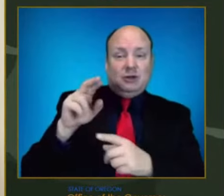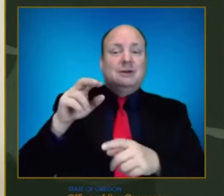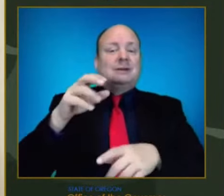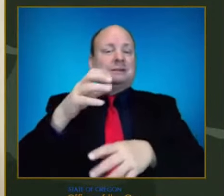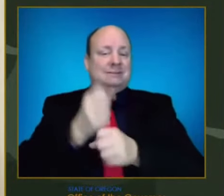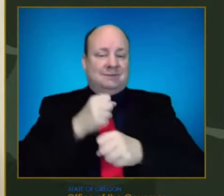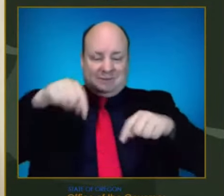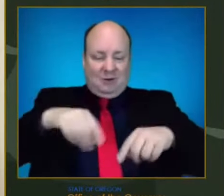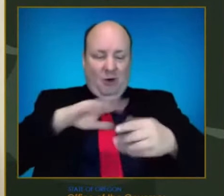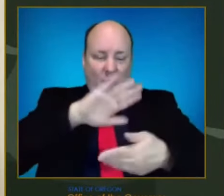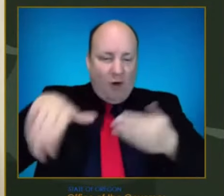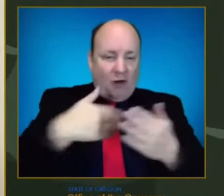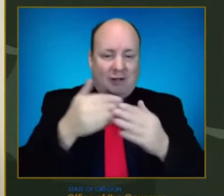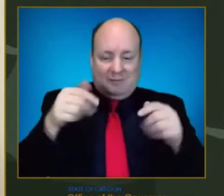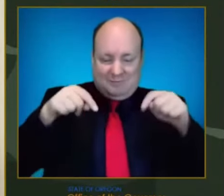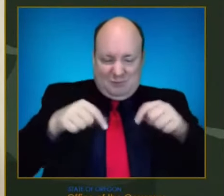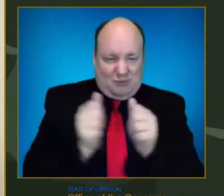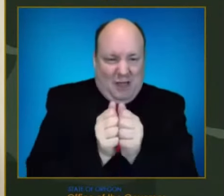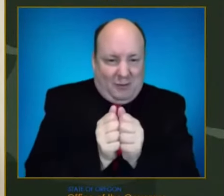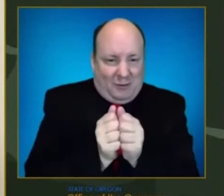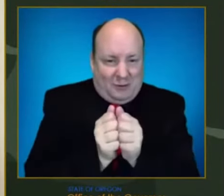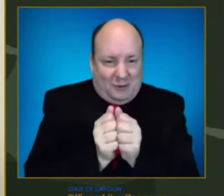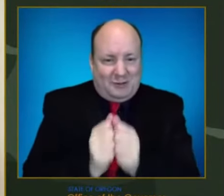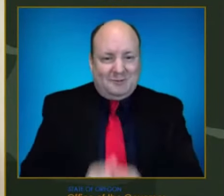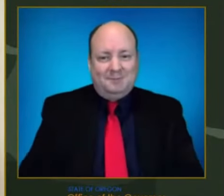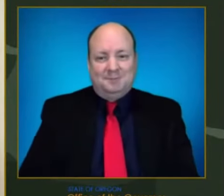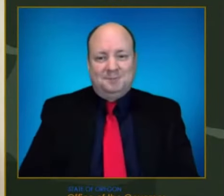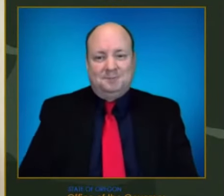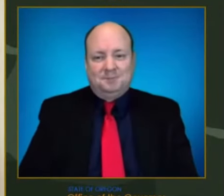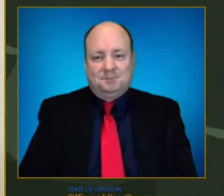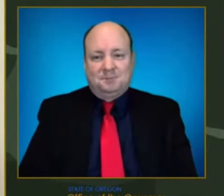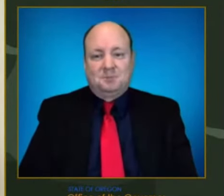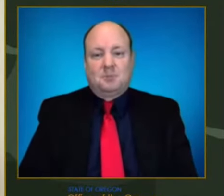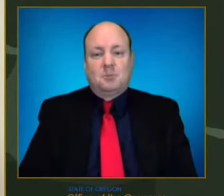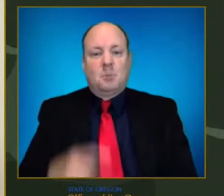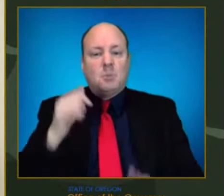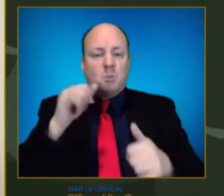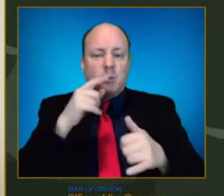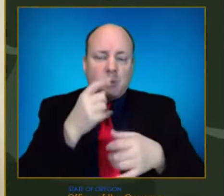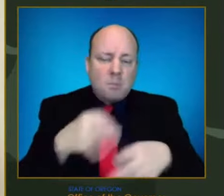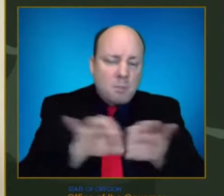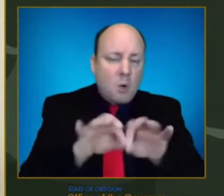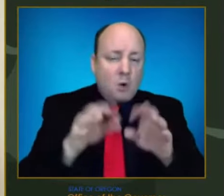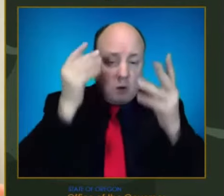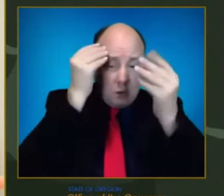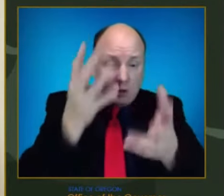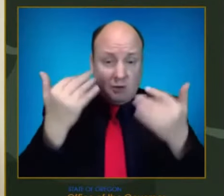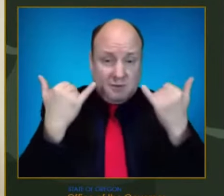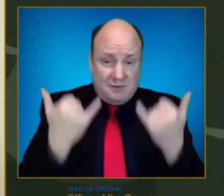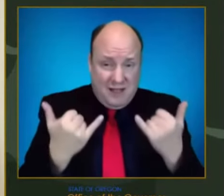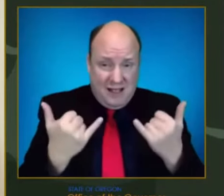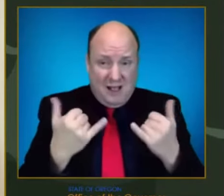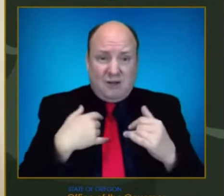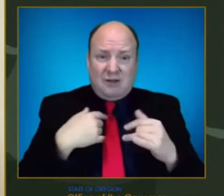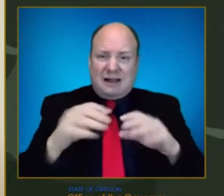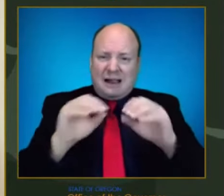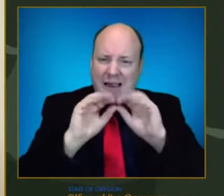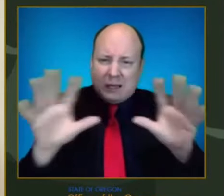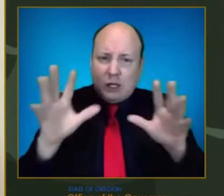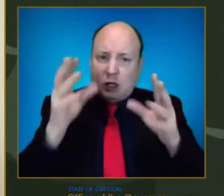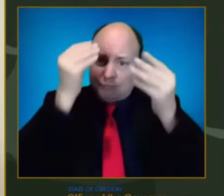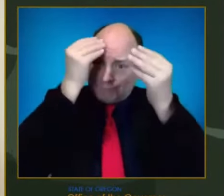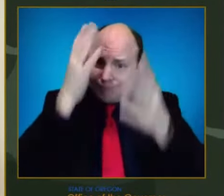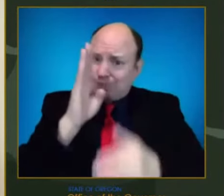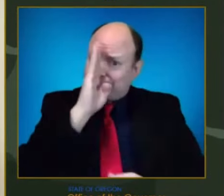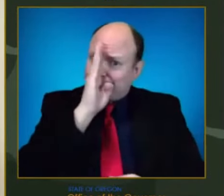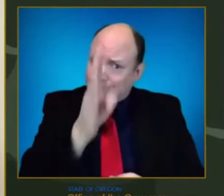was so important that we get this information out now. That we be this transparent when literally OHA and